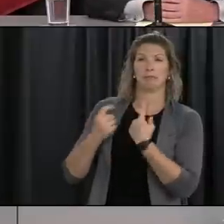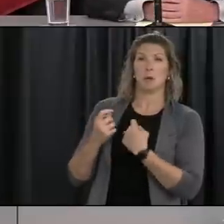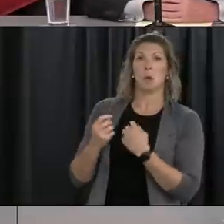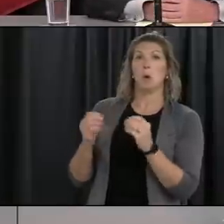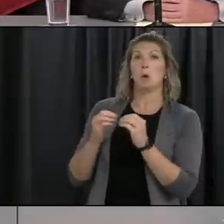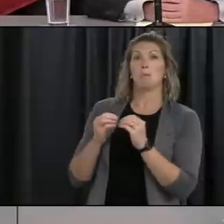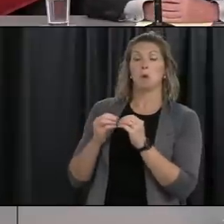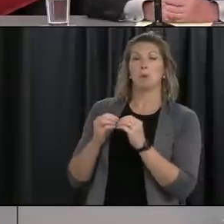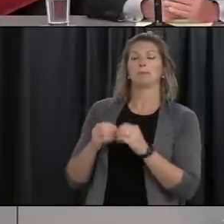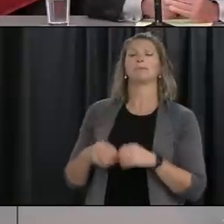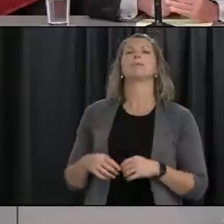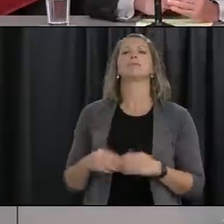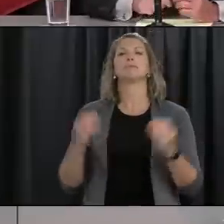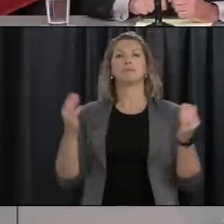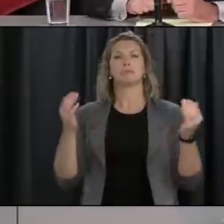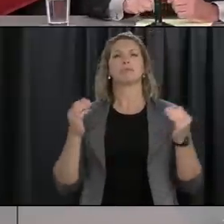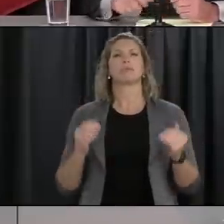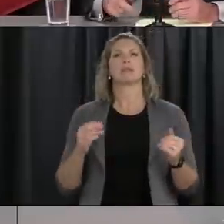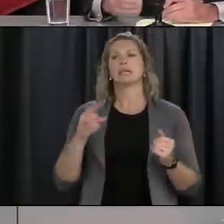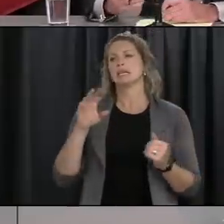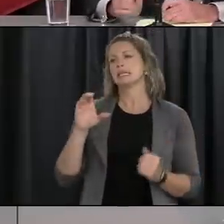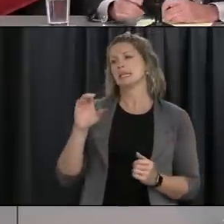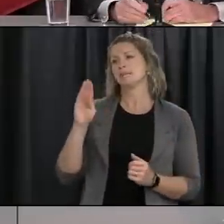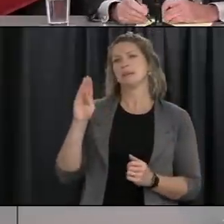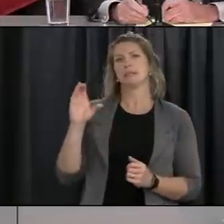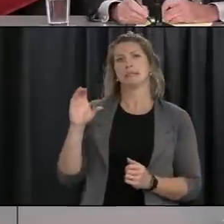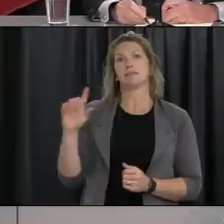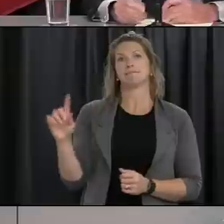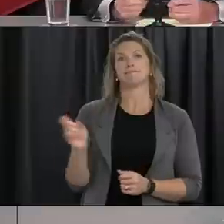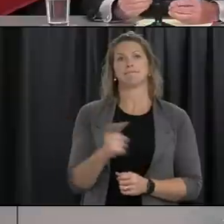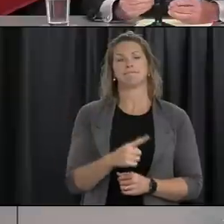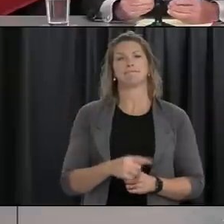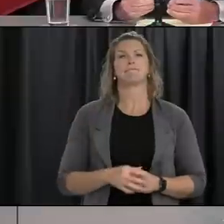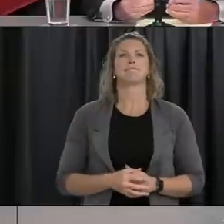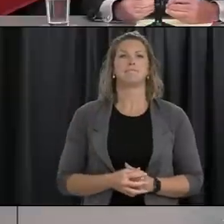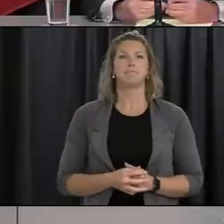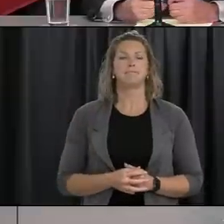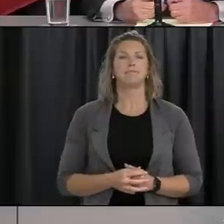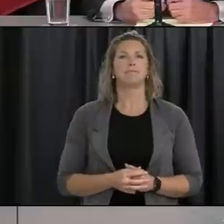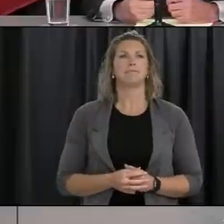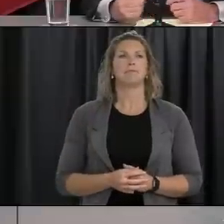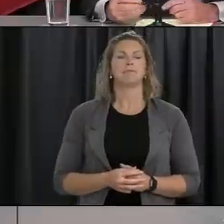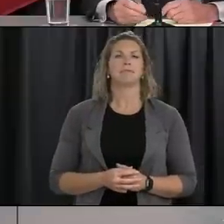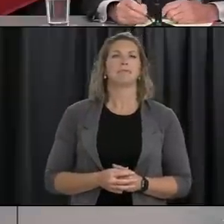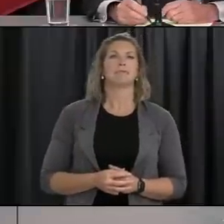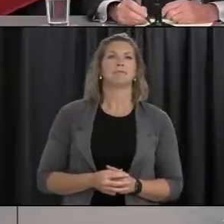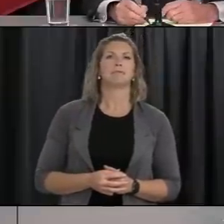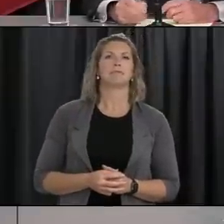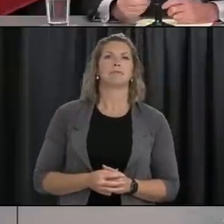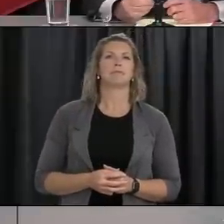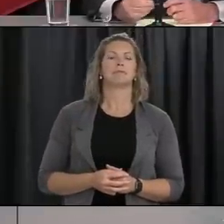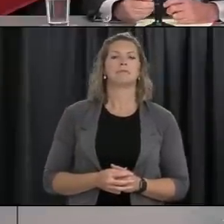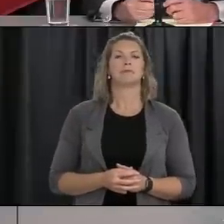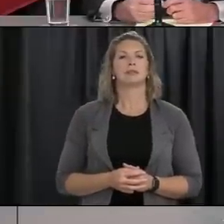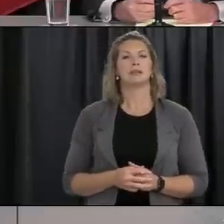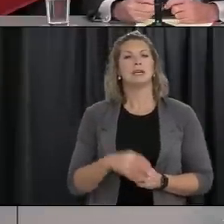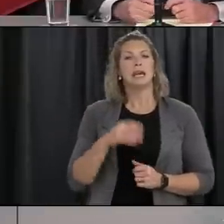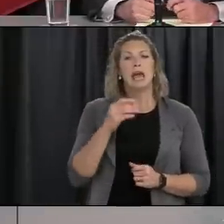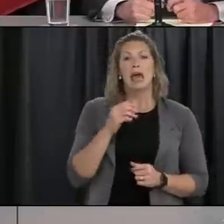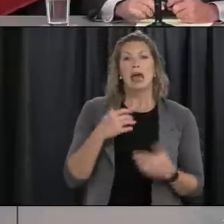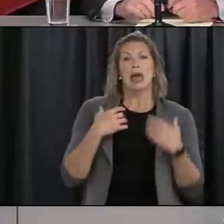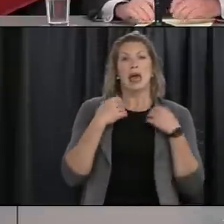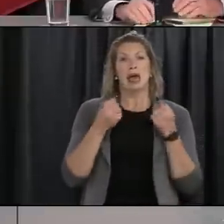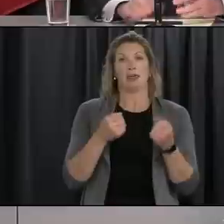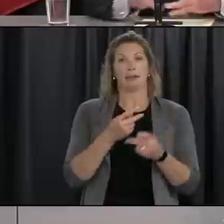questions are from peter cowan please go ahead why aren't we doing uh point of entry testing for health care